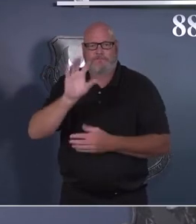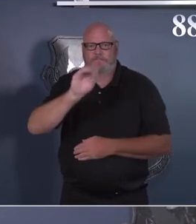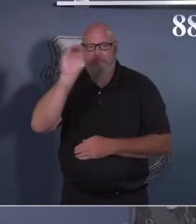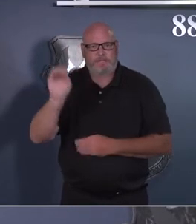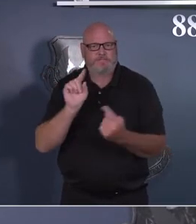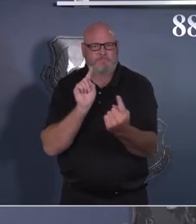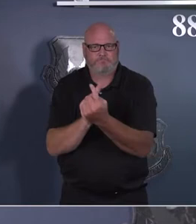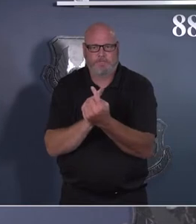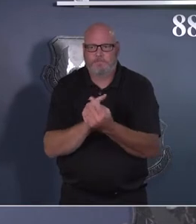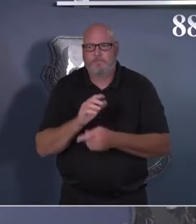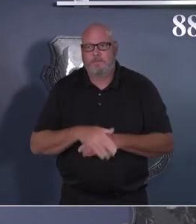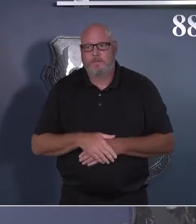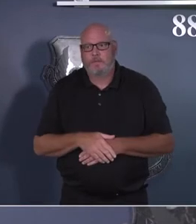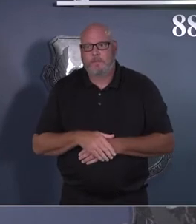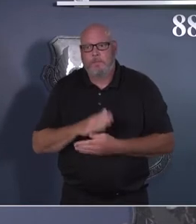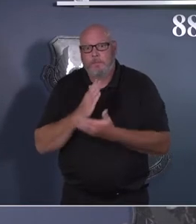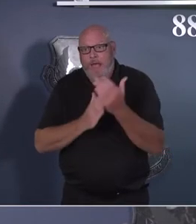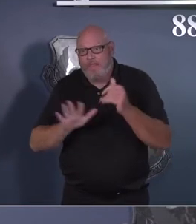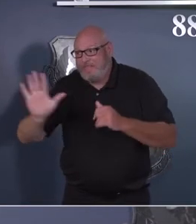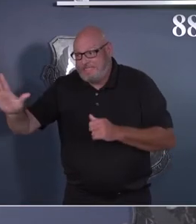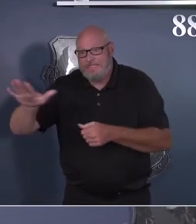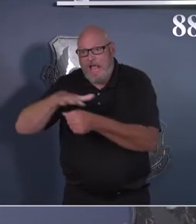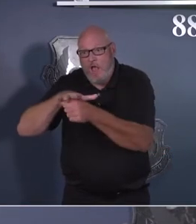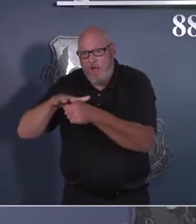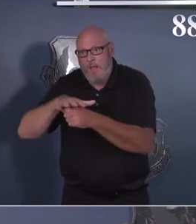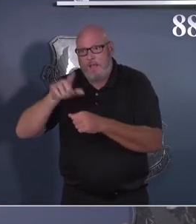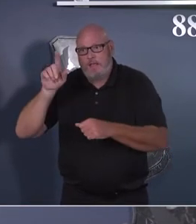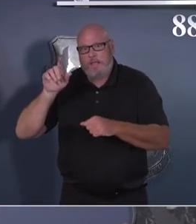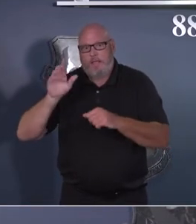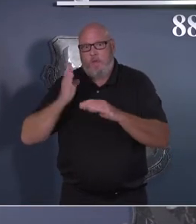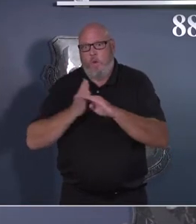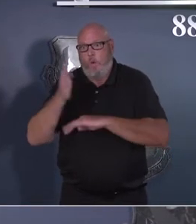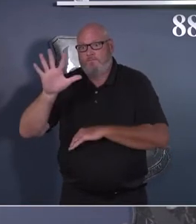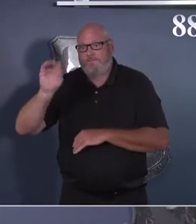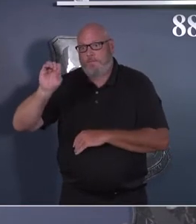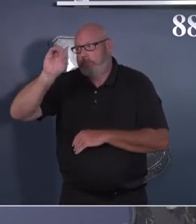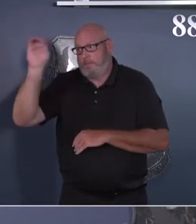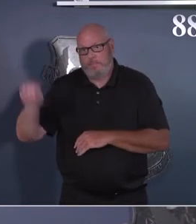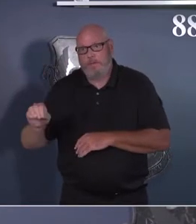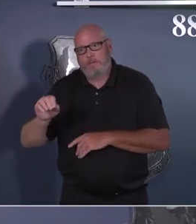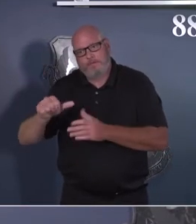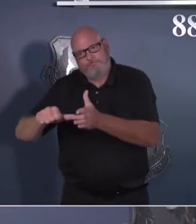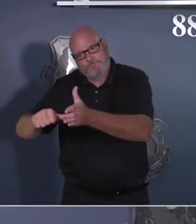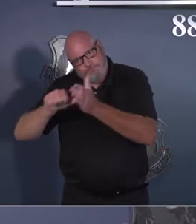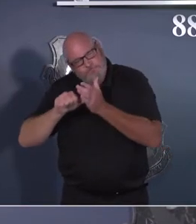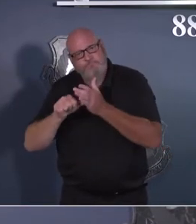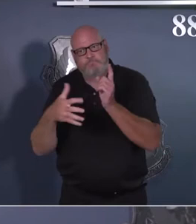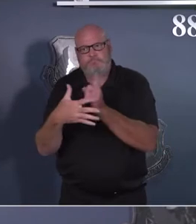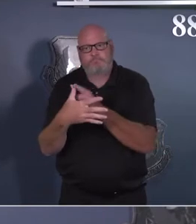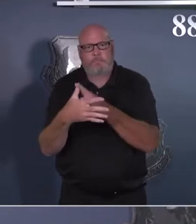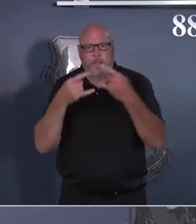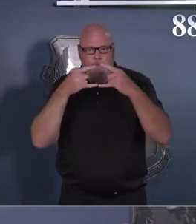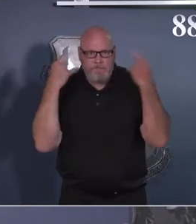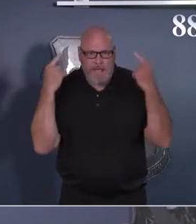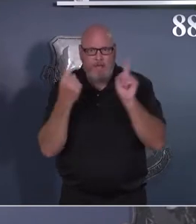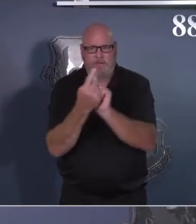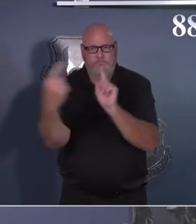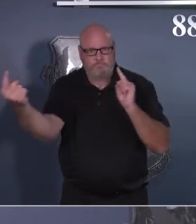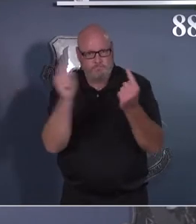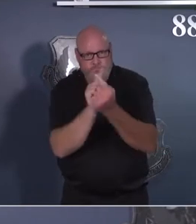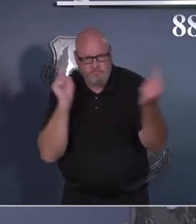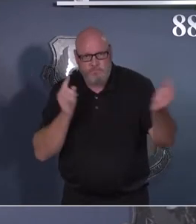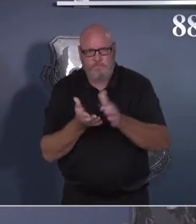emphasizing the six-foot physical distancing, the mask wear, the good hygiene, the staying home when you're sick, all of those proven mitigating measures.